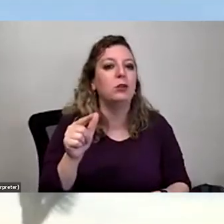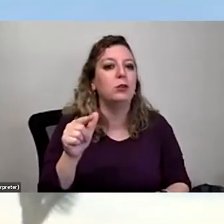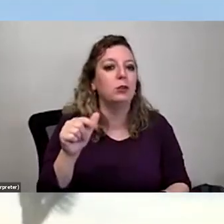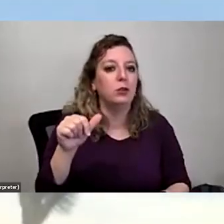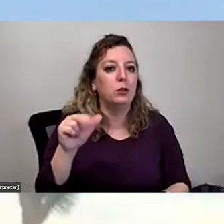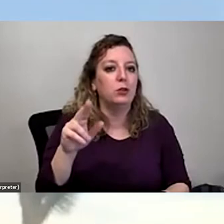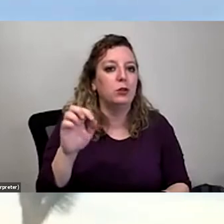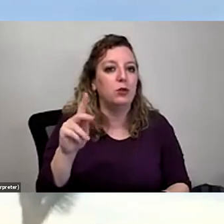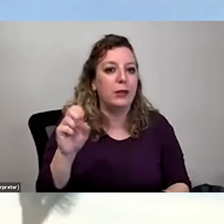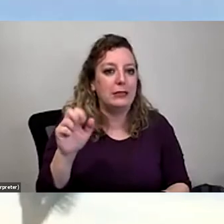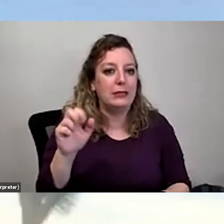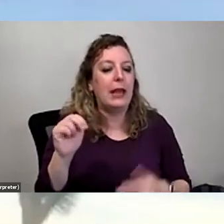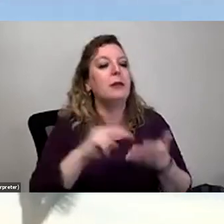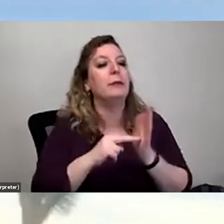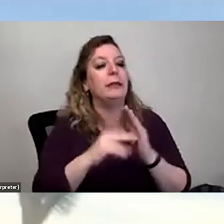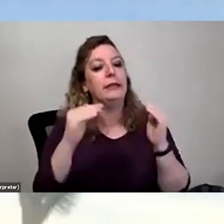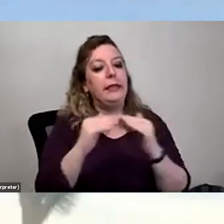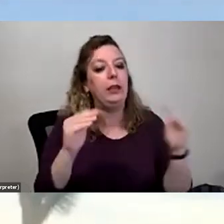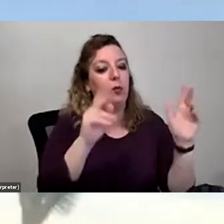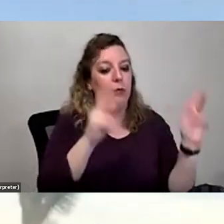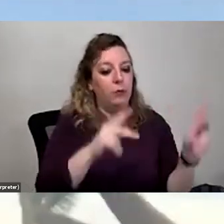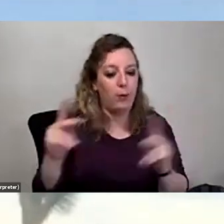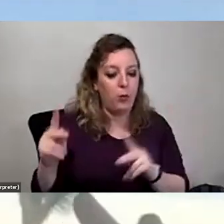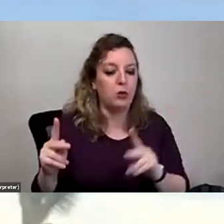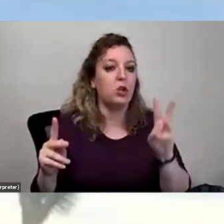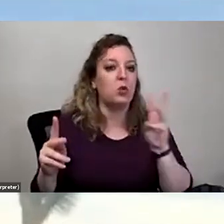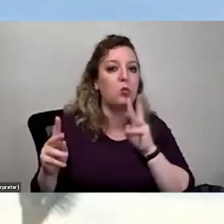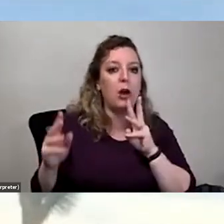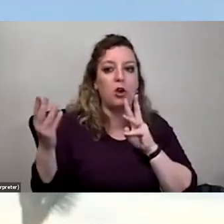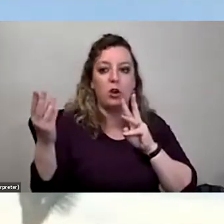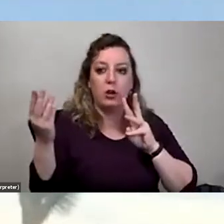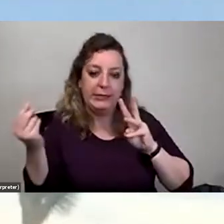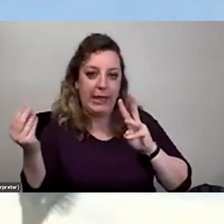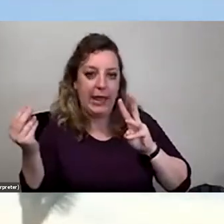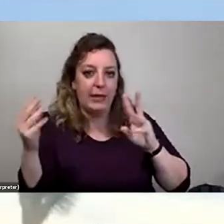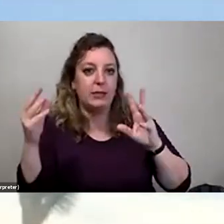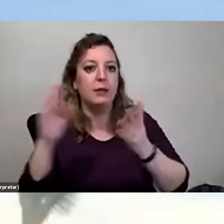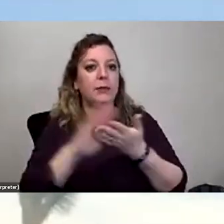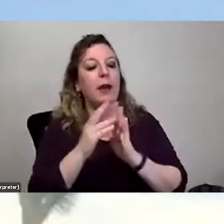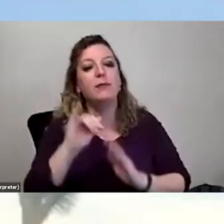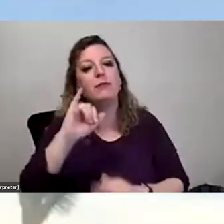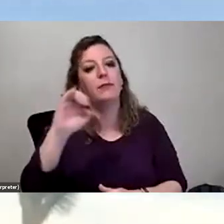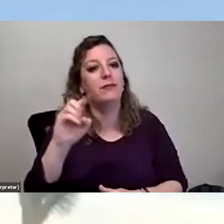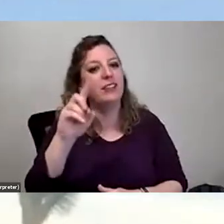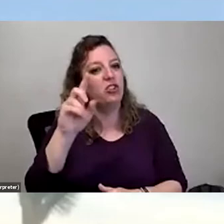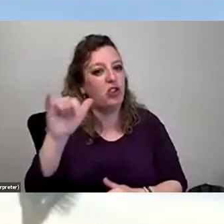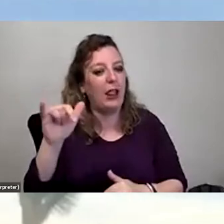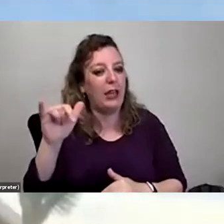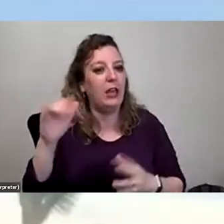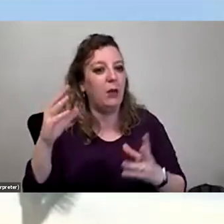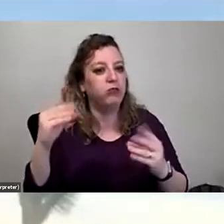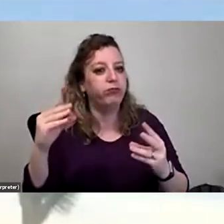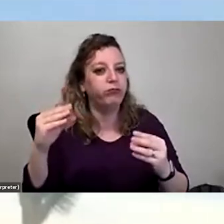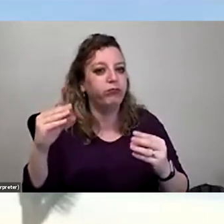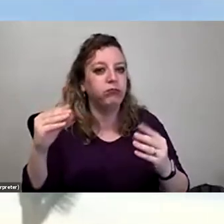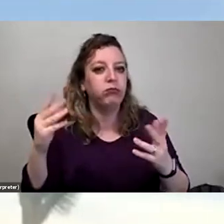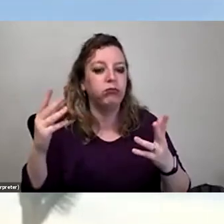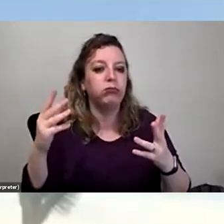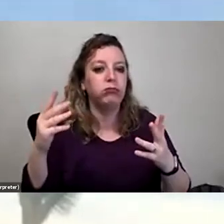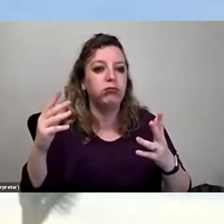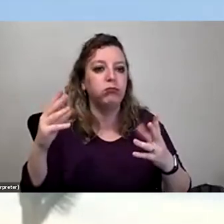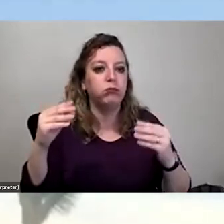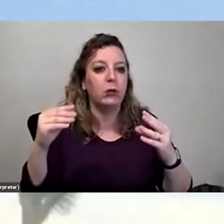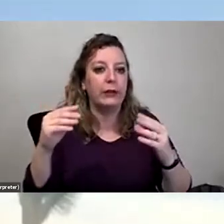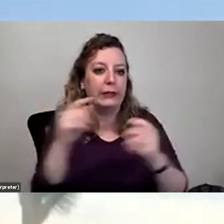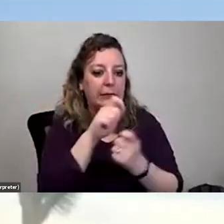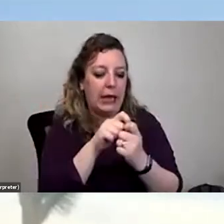a equal proportion of water in the sand. And so that gives it that like jelly consistency, like the sand particles are suspended in exactly